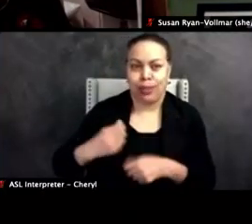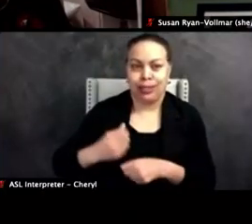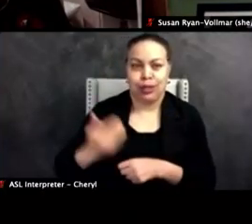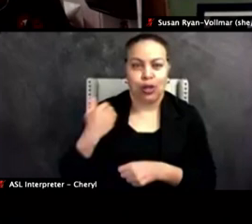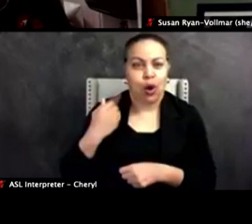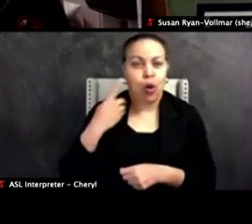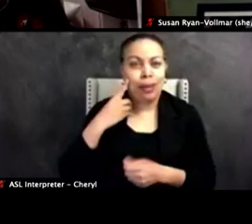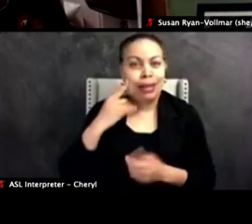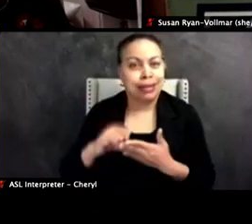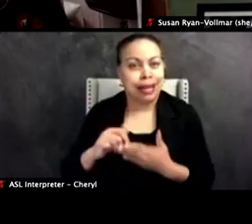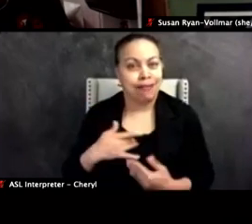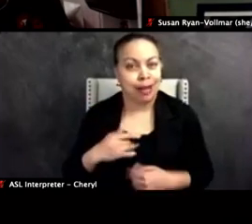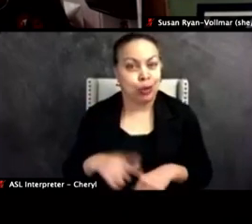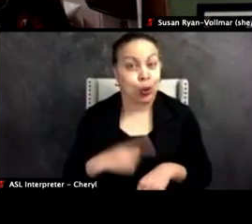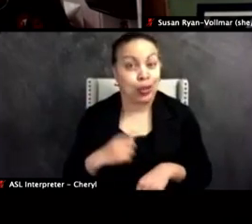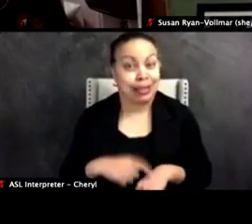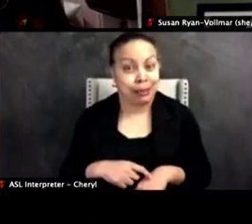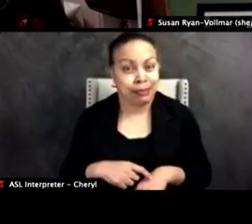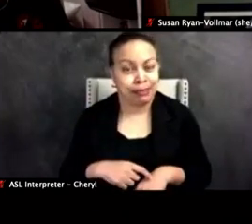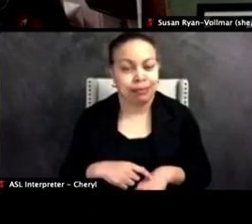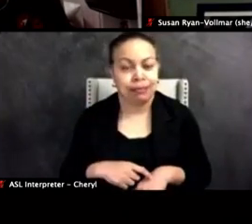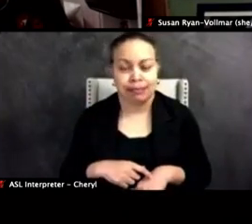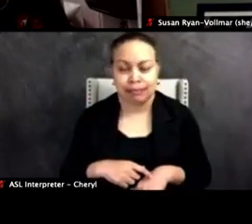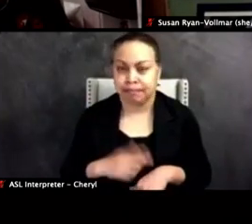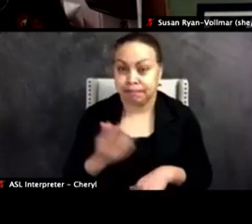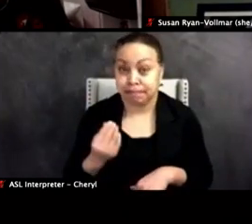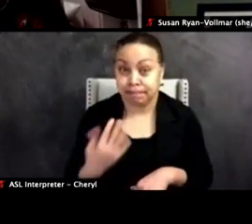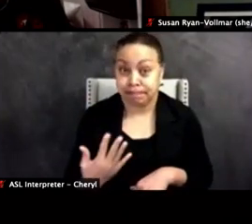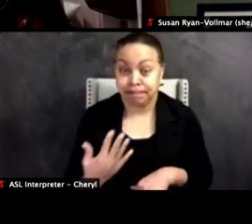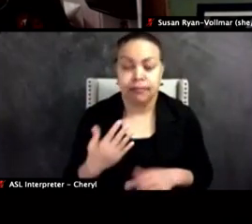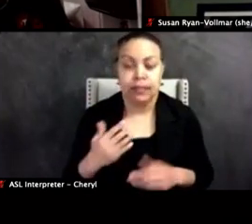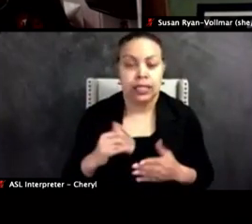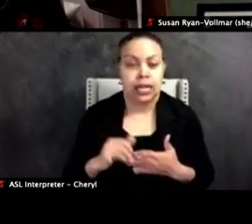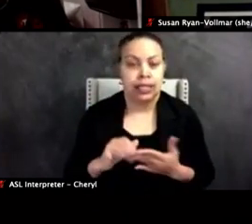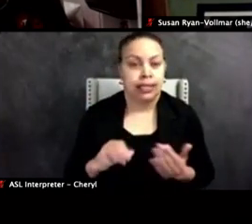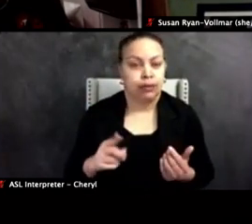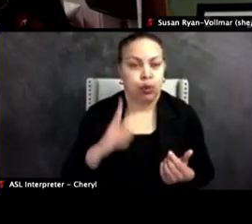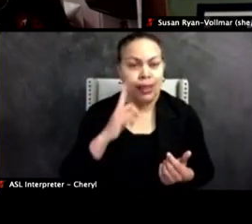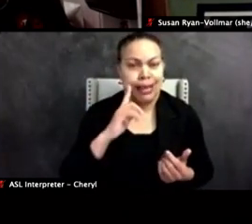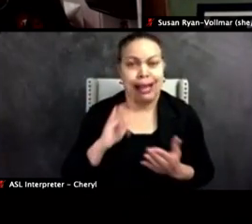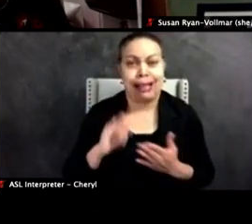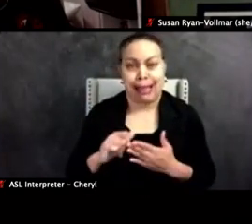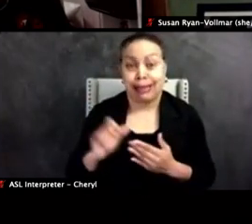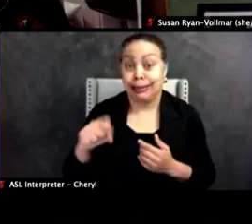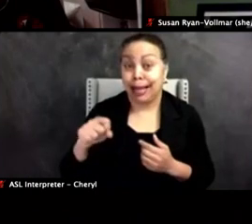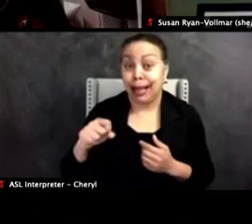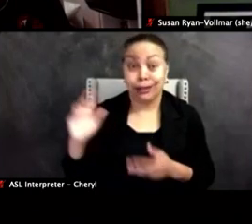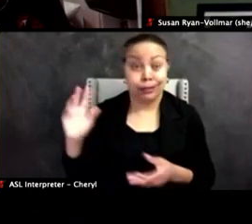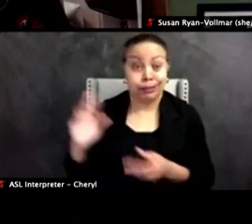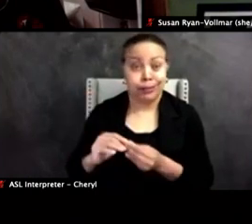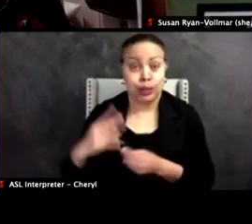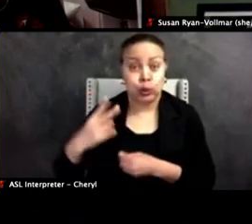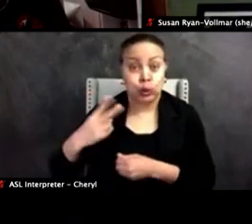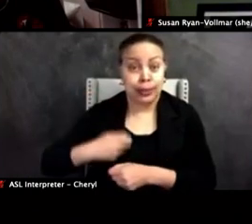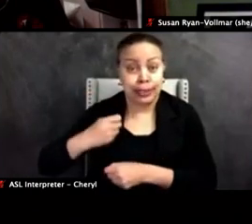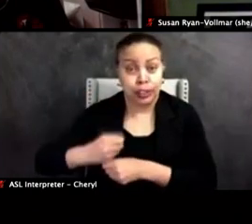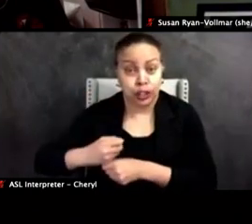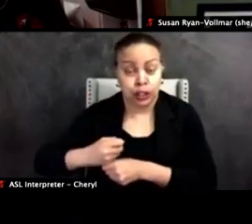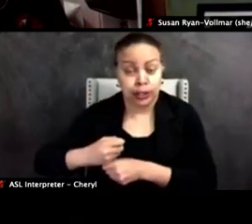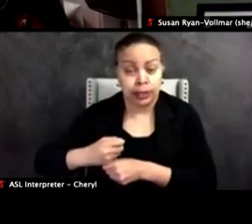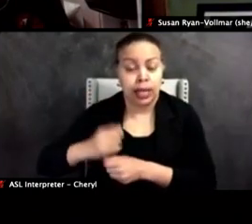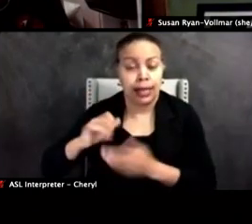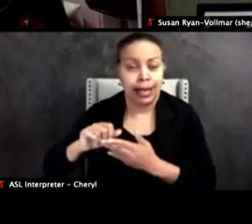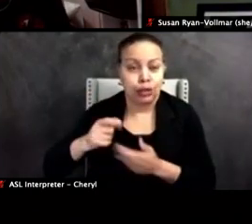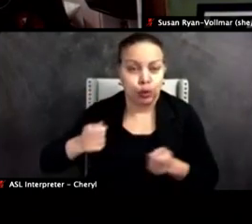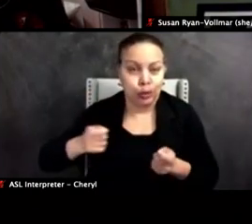seemed like a long time. And I just want to frame that if you think about it's been two years, right, that you've been facing